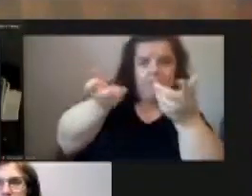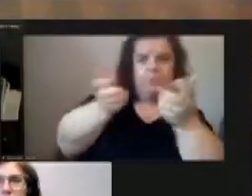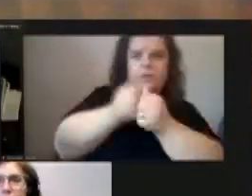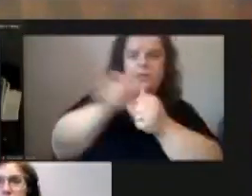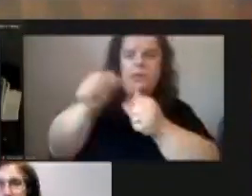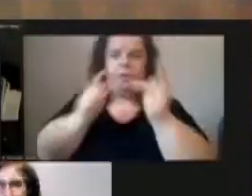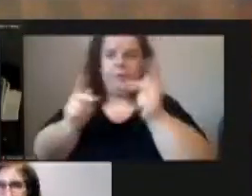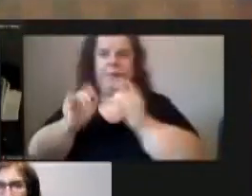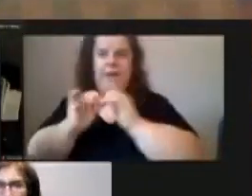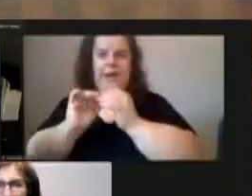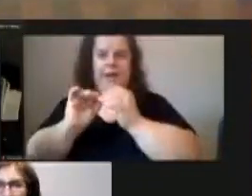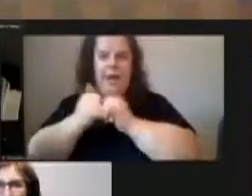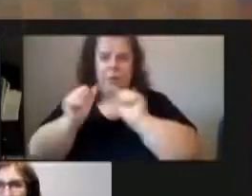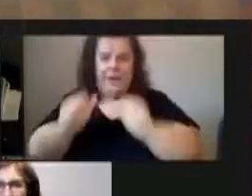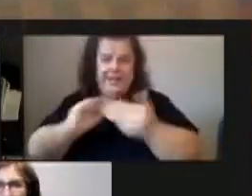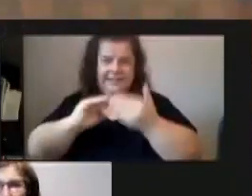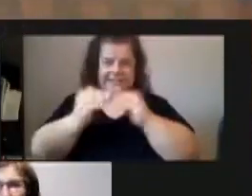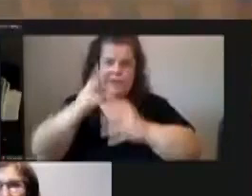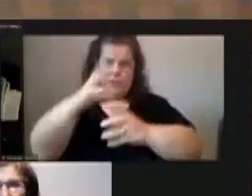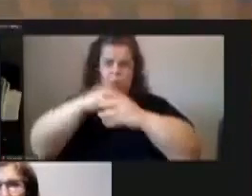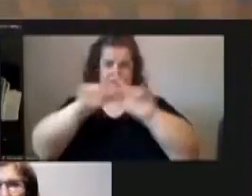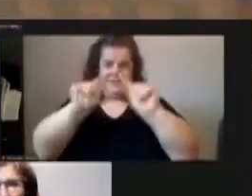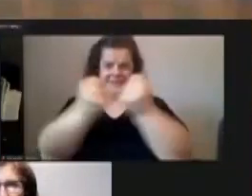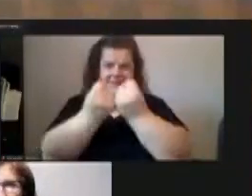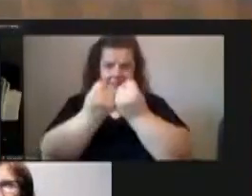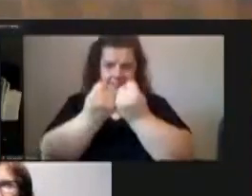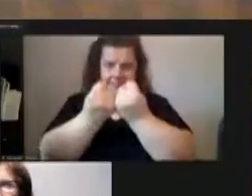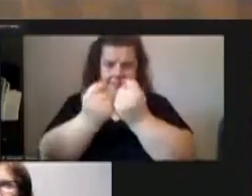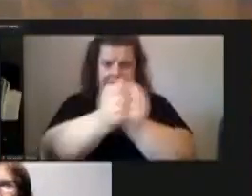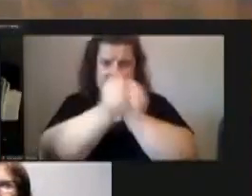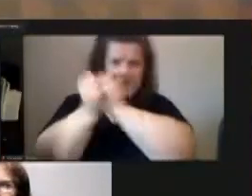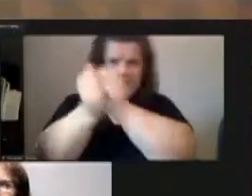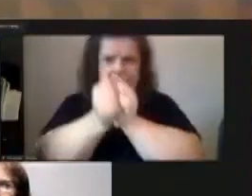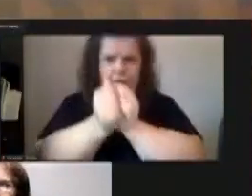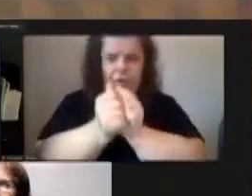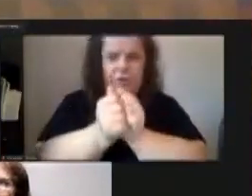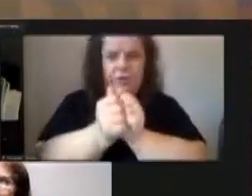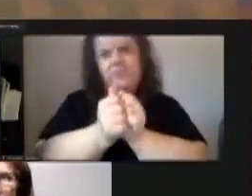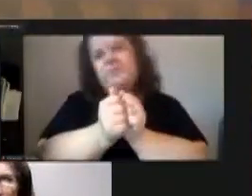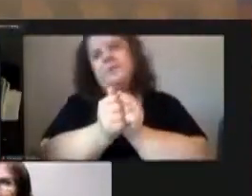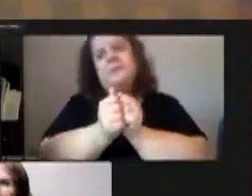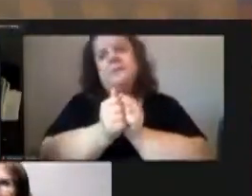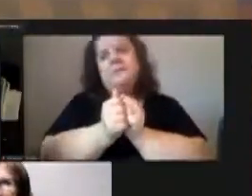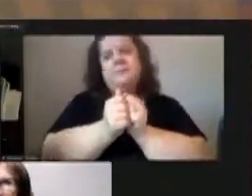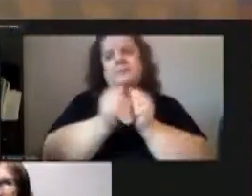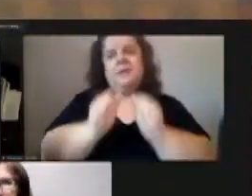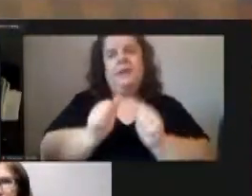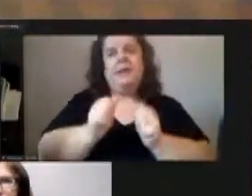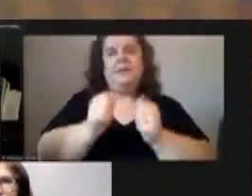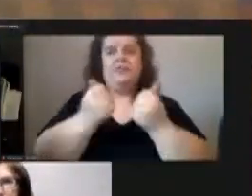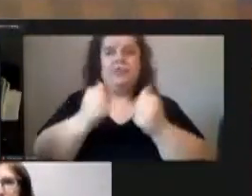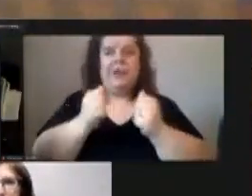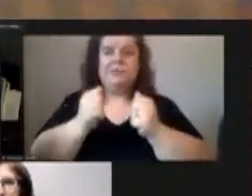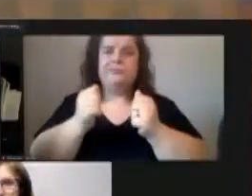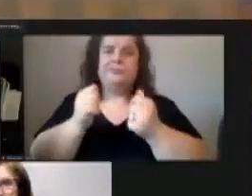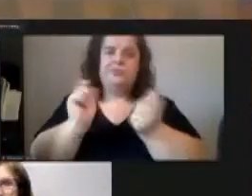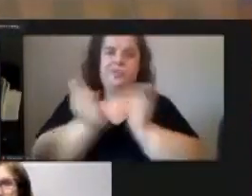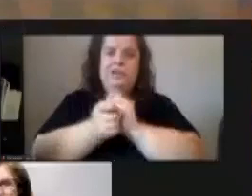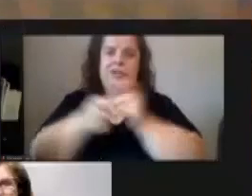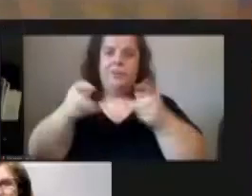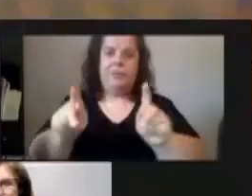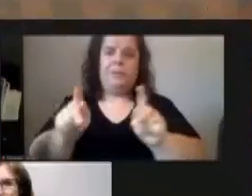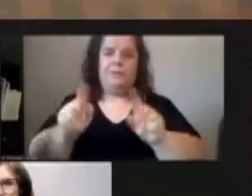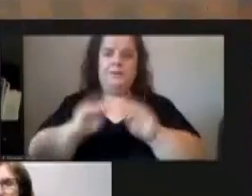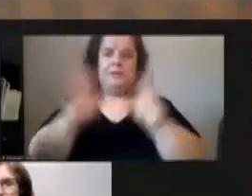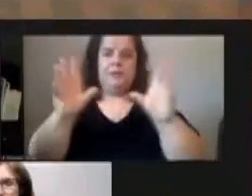team a part of a team with them then we're going to put something forward where the permits are changed dramatically because we're not going to keep watching